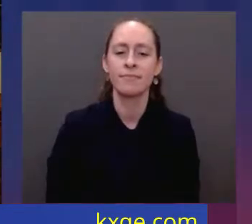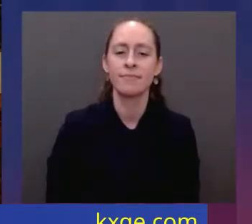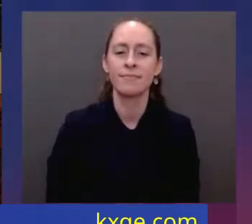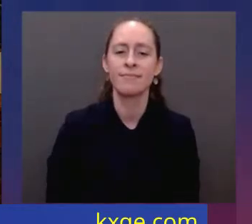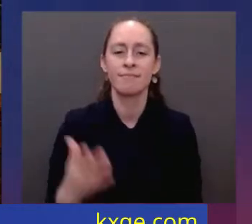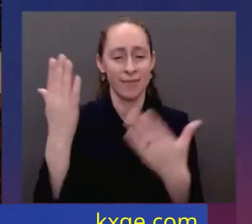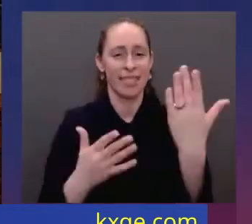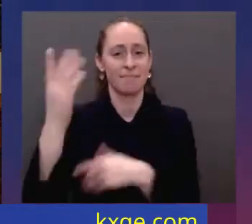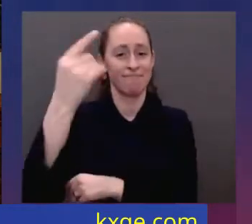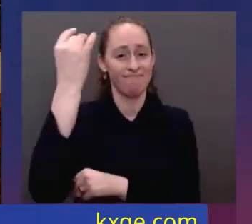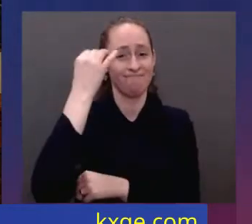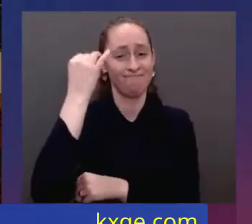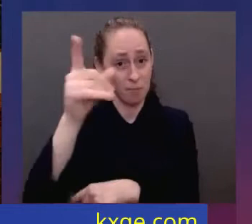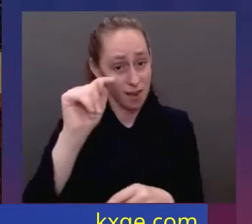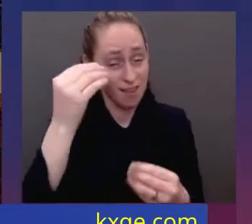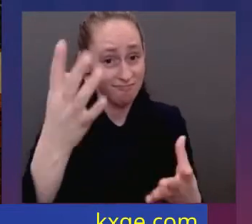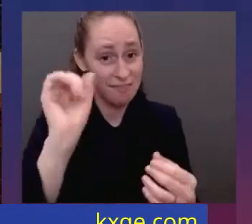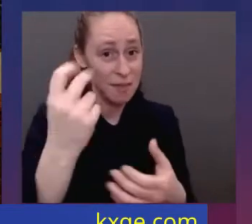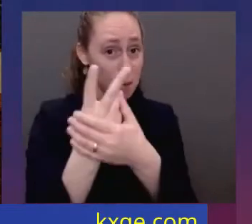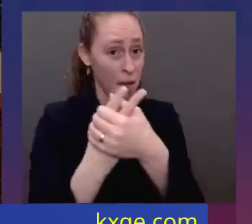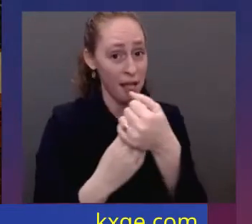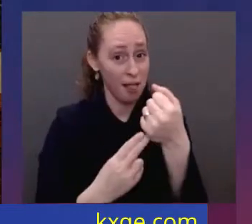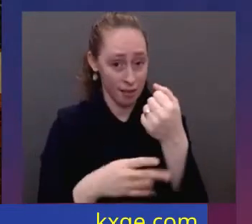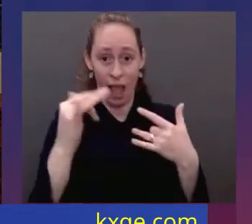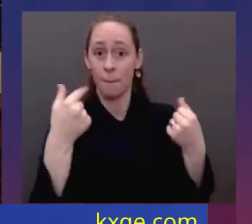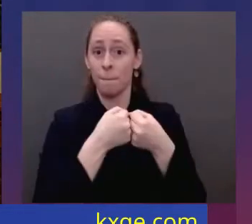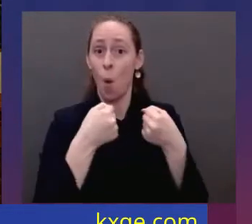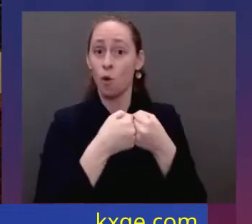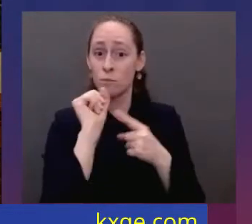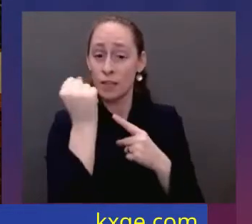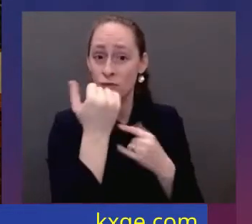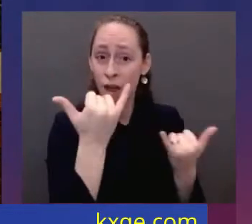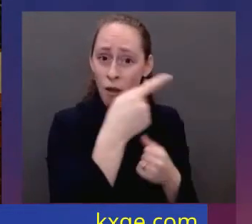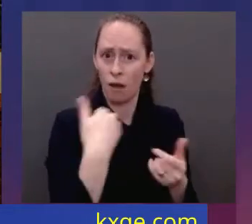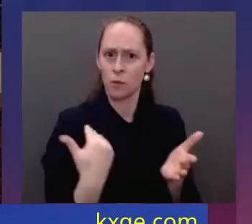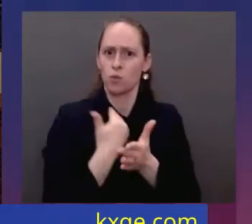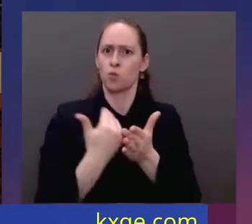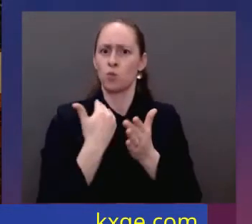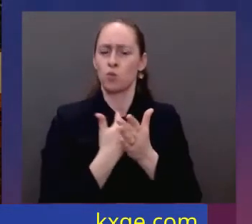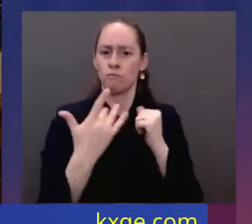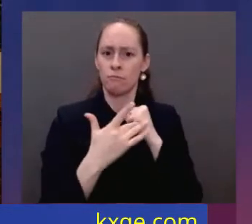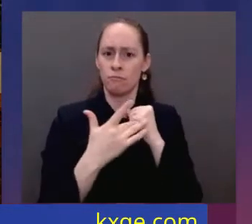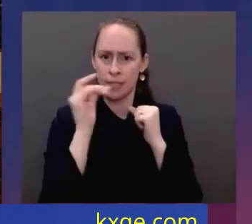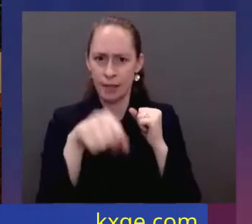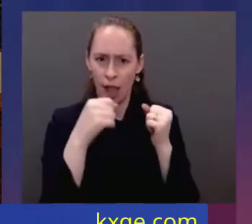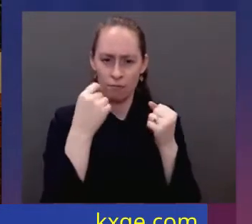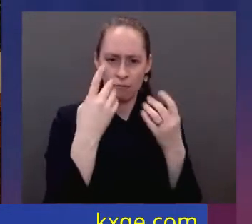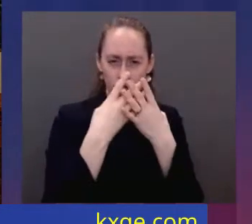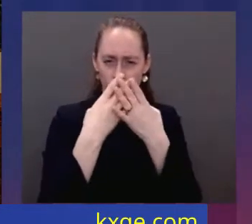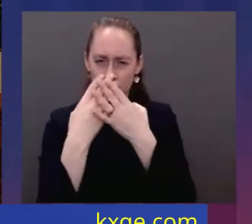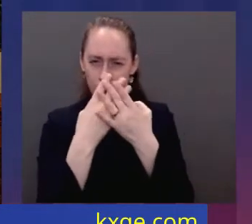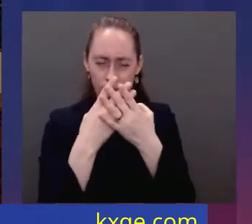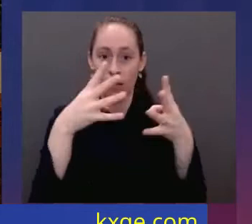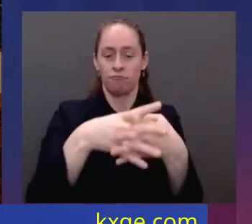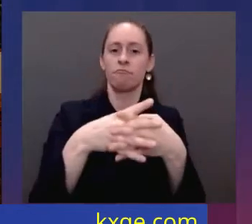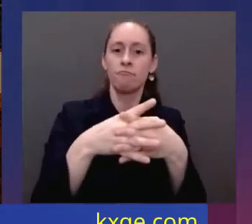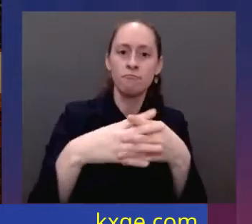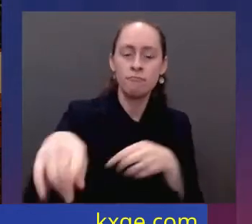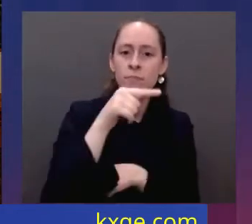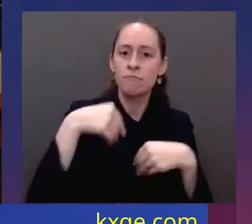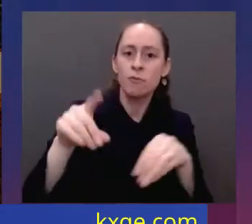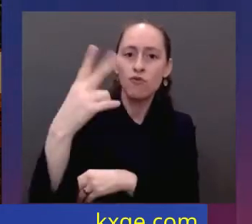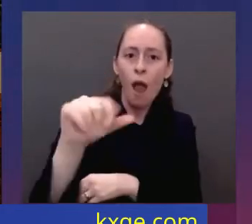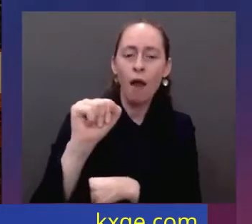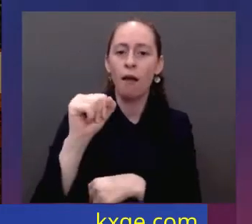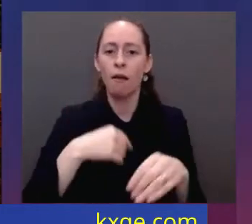border, we've installed new technology like cutting-edge scanners to better detect drug smuggling. We've set up joint patrols in Mexico and Guatemala to catch more human traffickers. We're putting